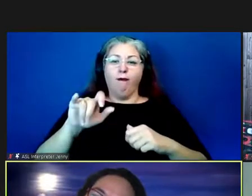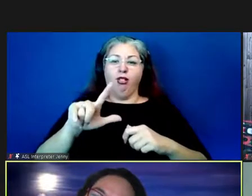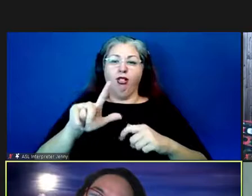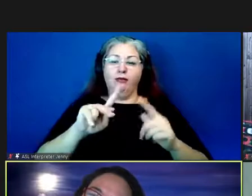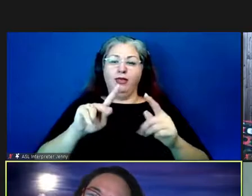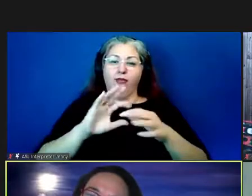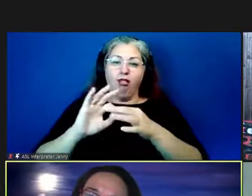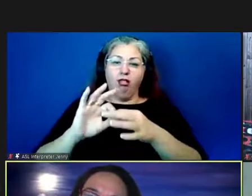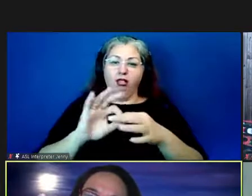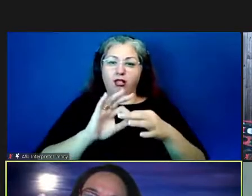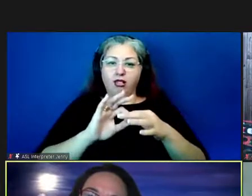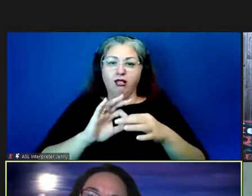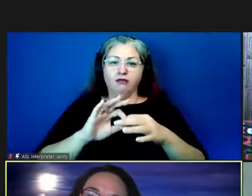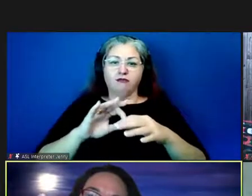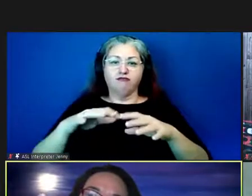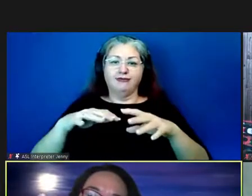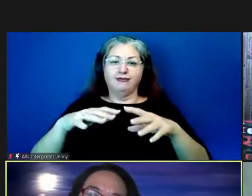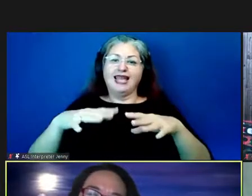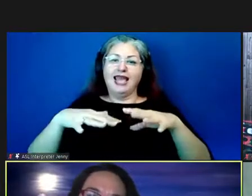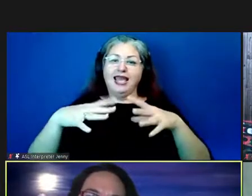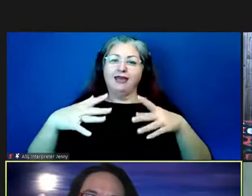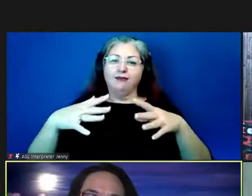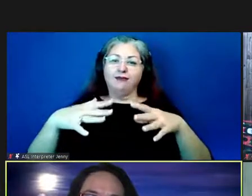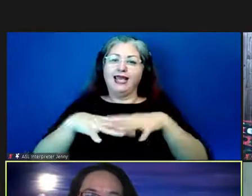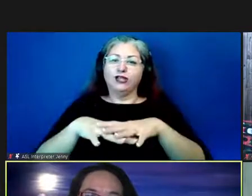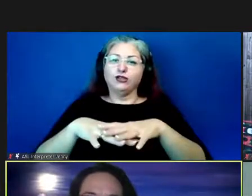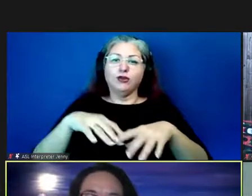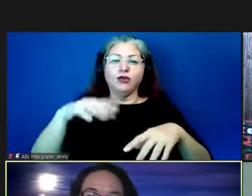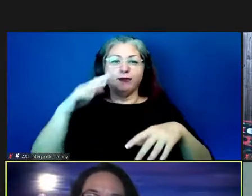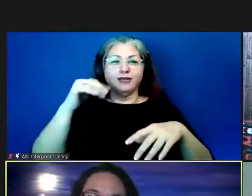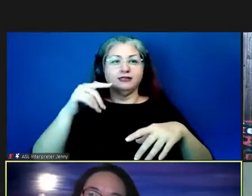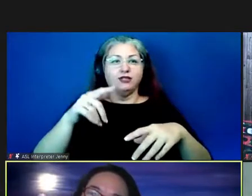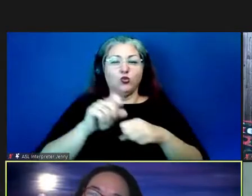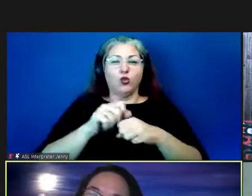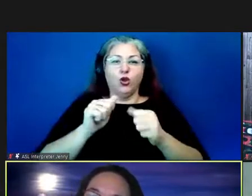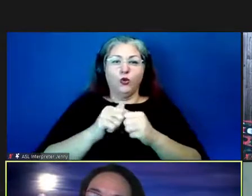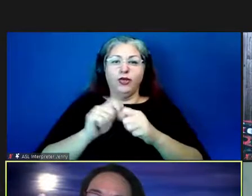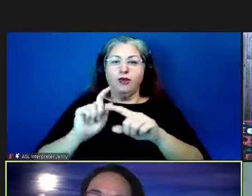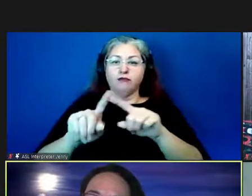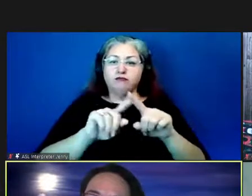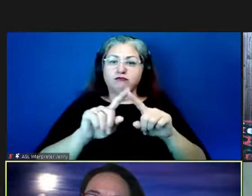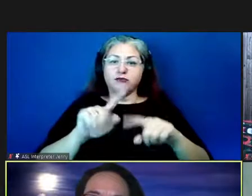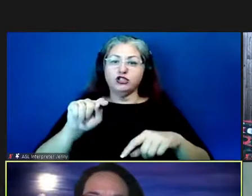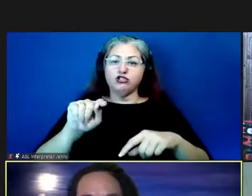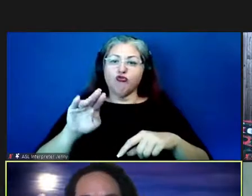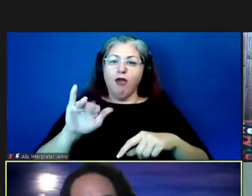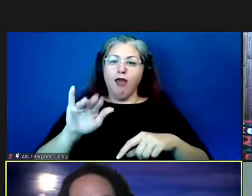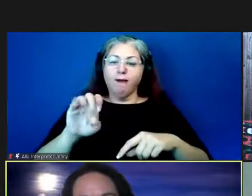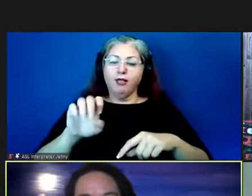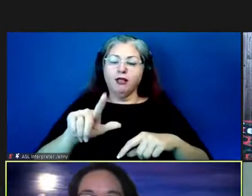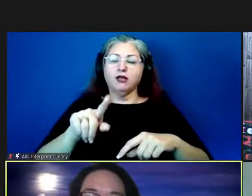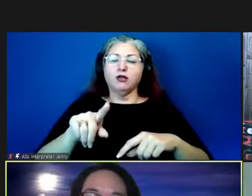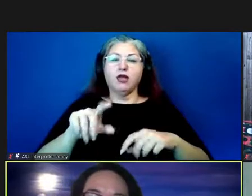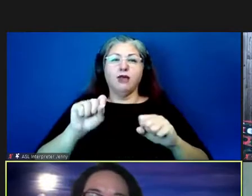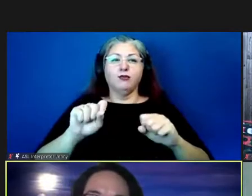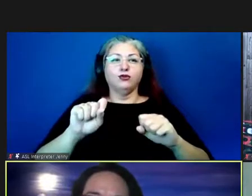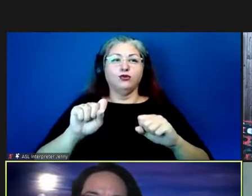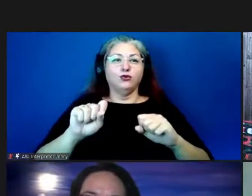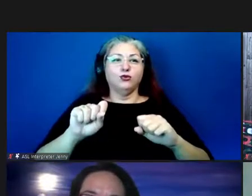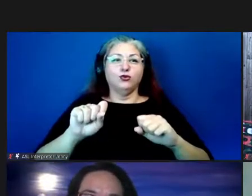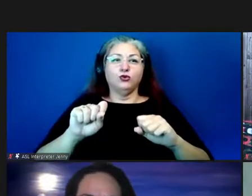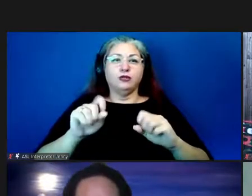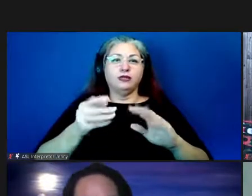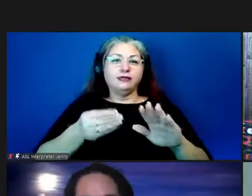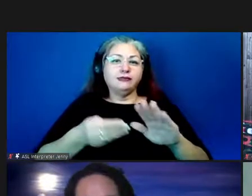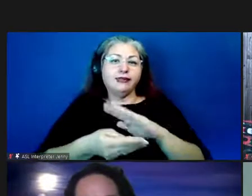because you know when you when you work inter-tribally you can also slip all of the